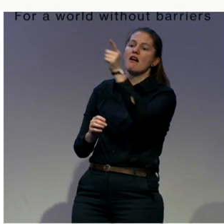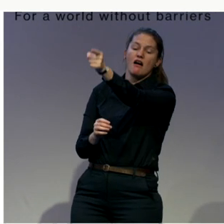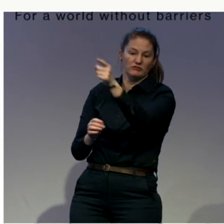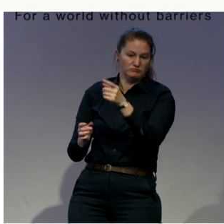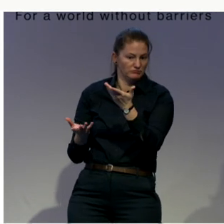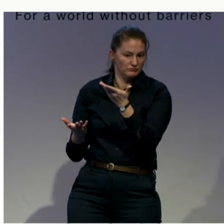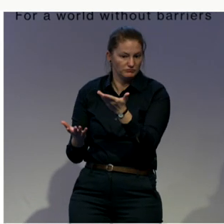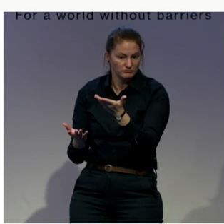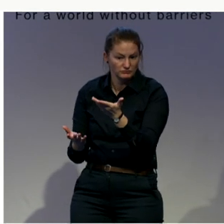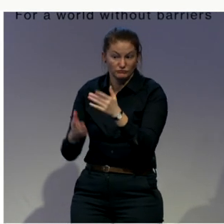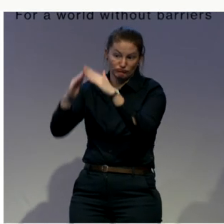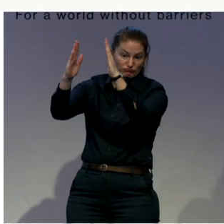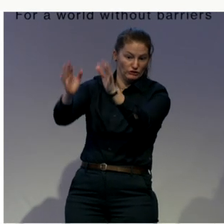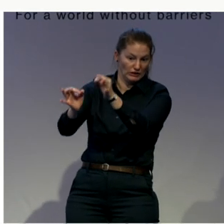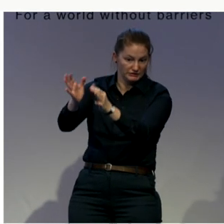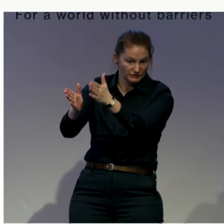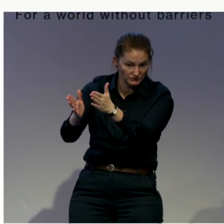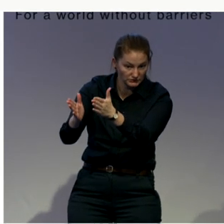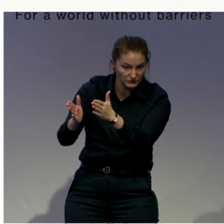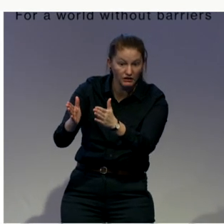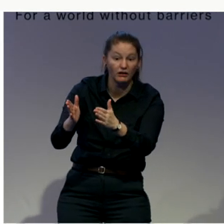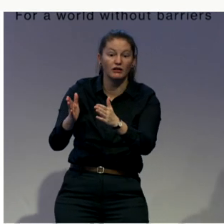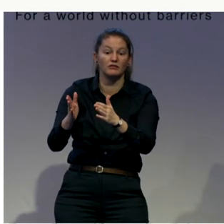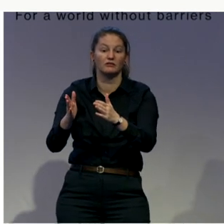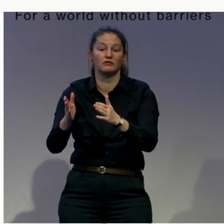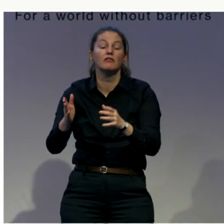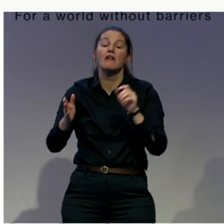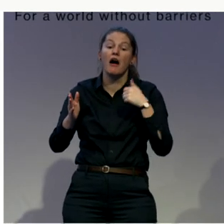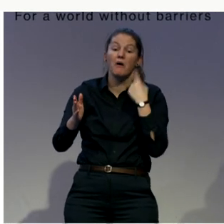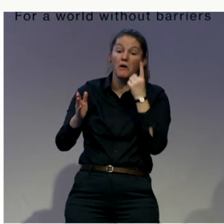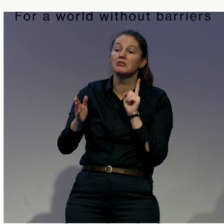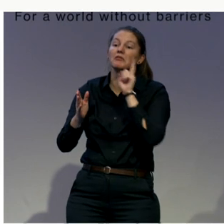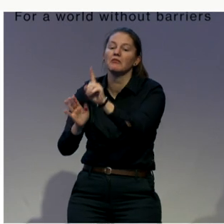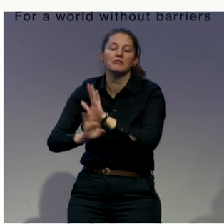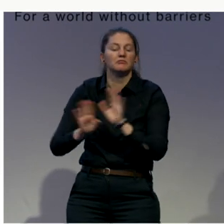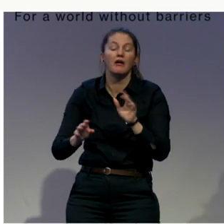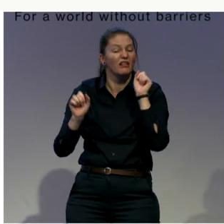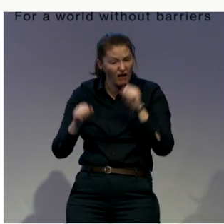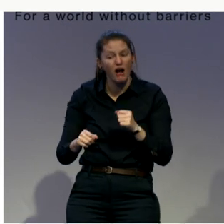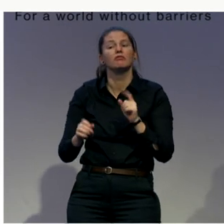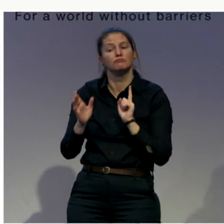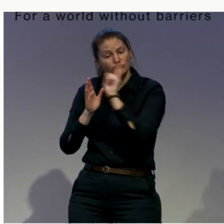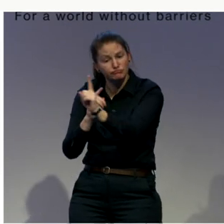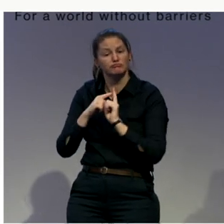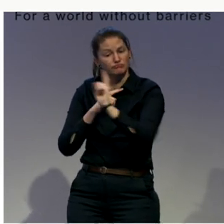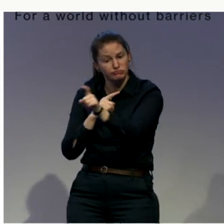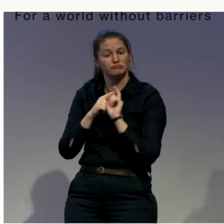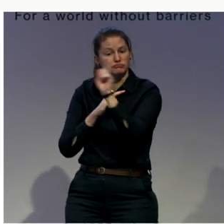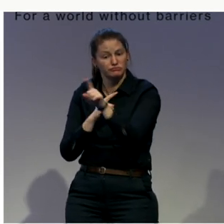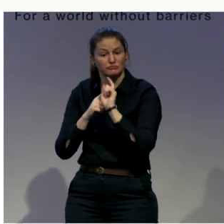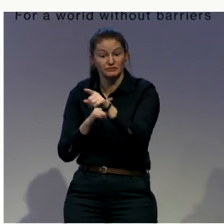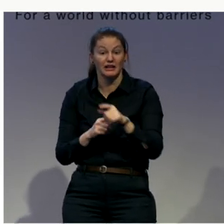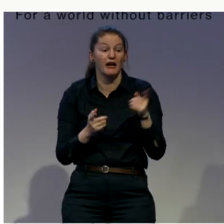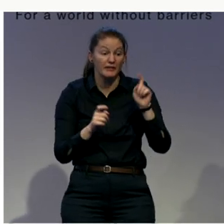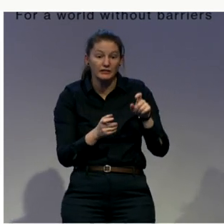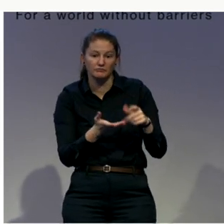to the court over and over again, and this increases the financial burden for persons accessing the justice system. And this is happening